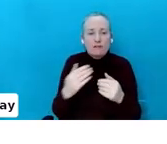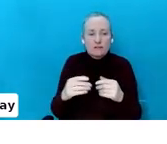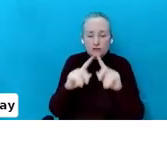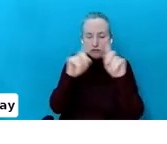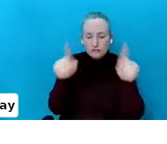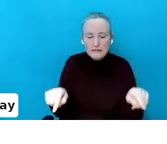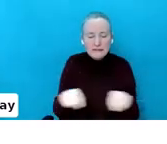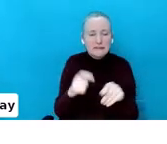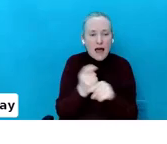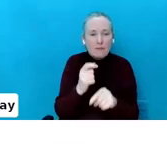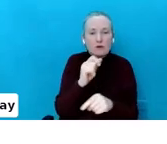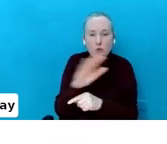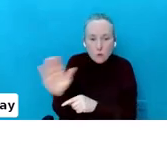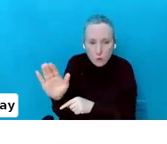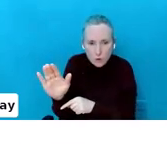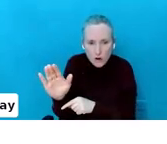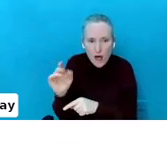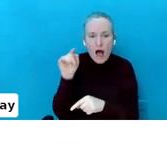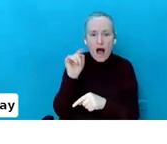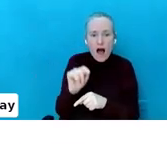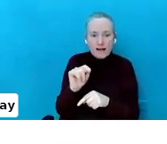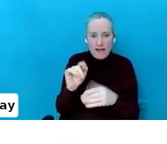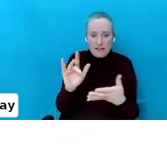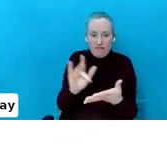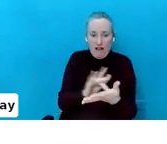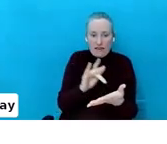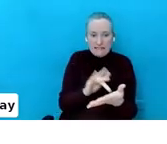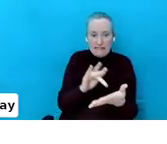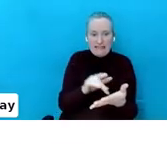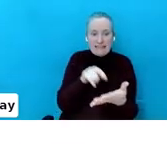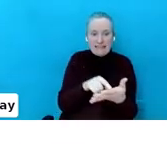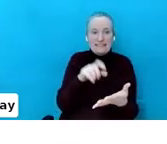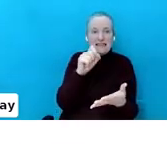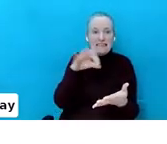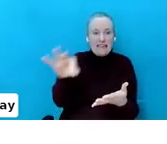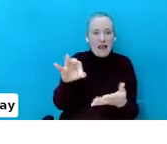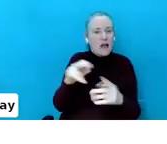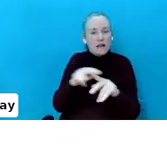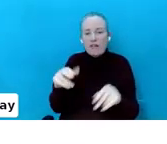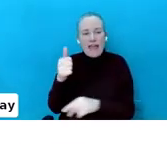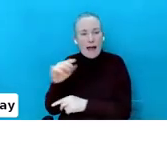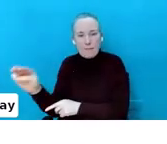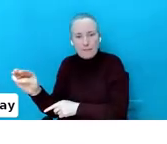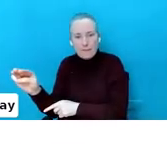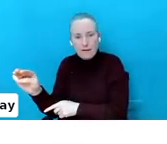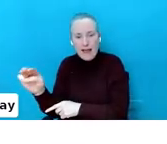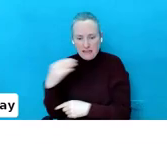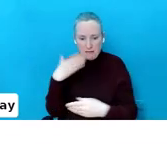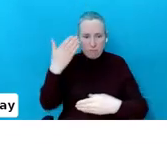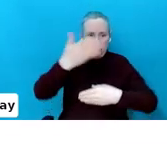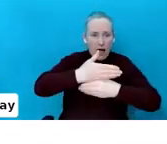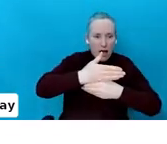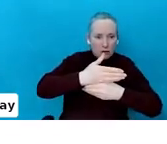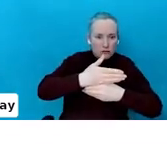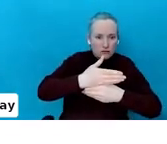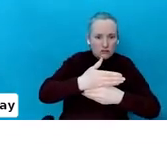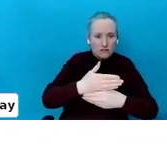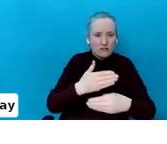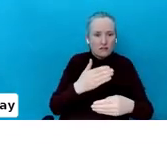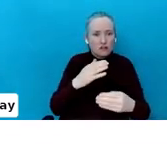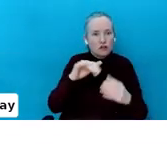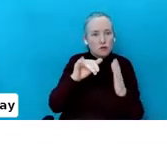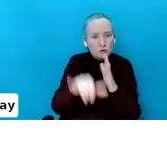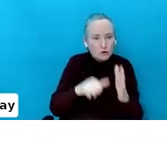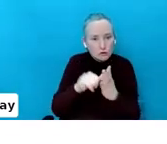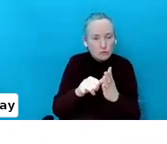on the device setting itself, not the app. And it literally blocks out YouTube. And you can turn off Safari and you can turn off